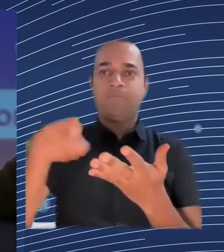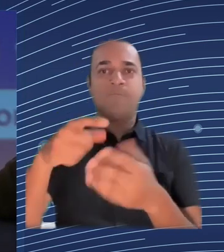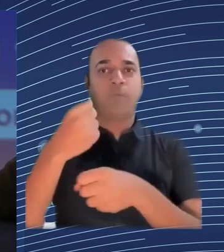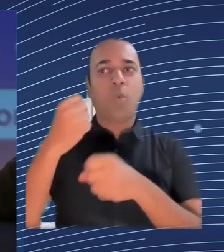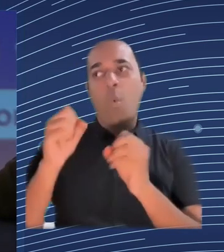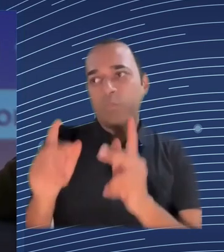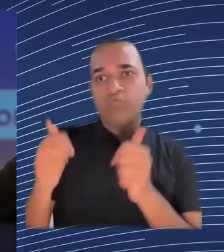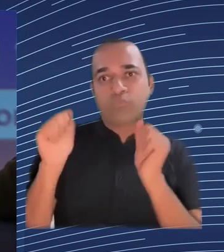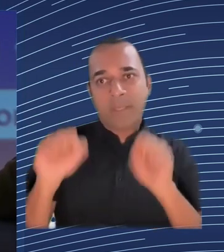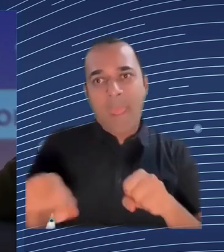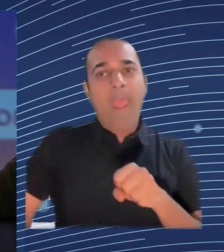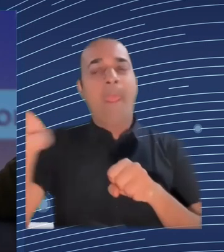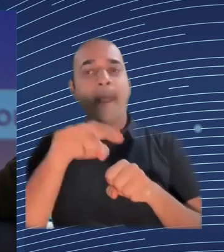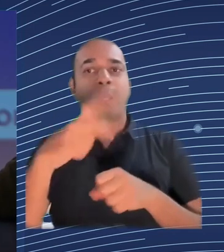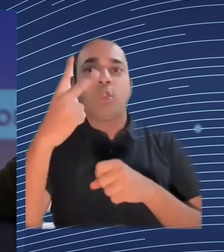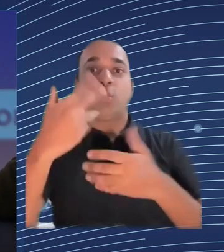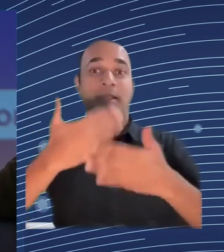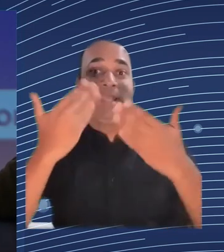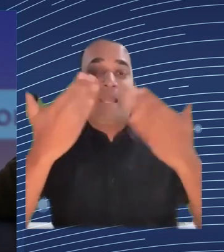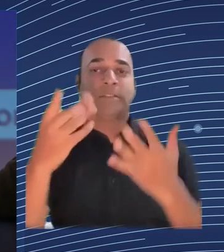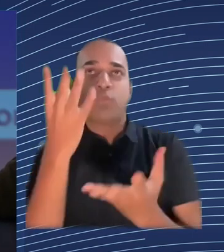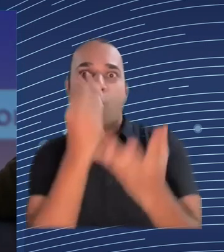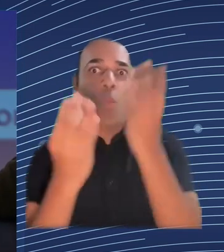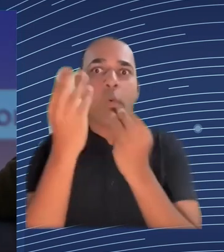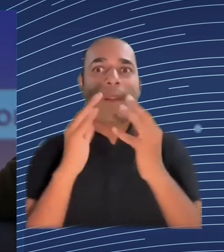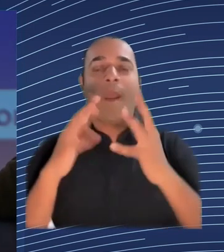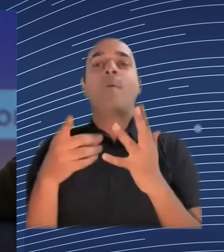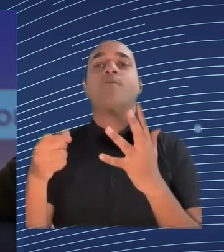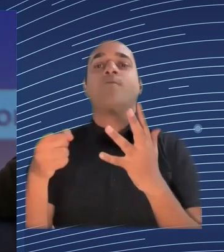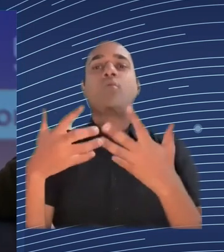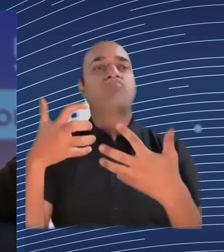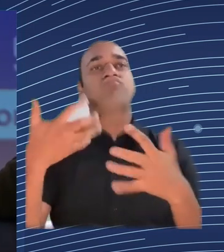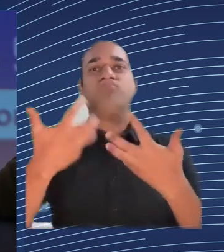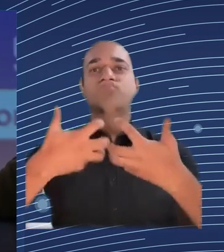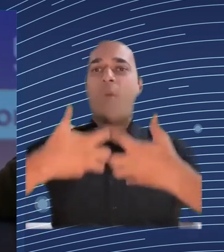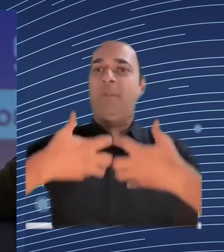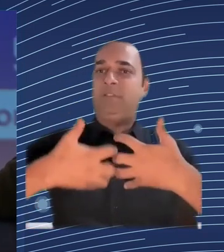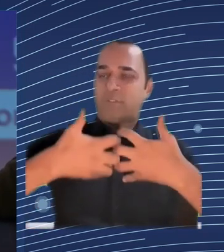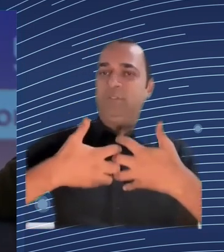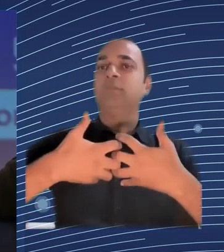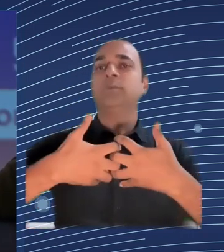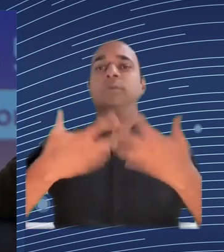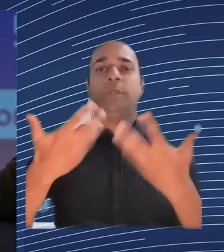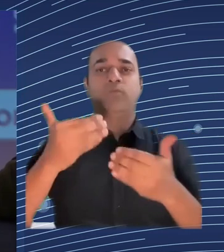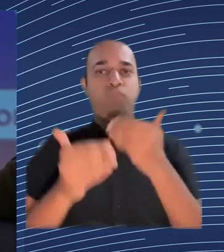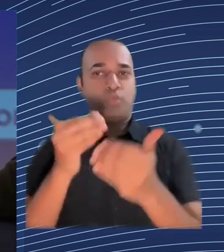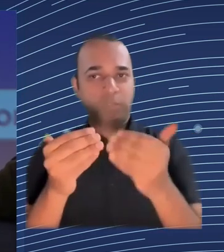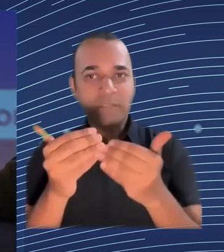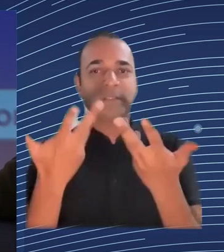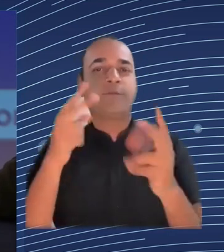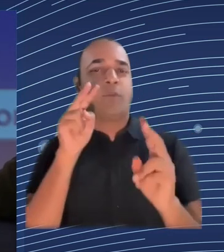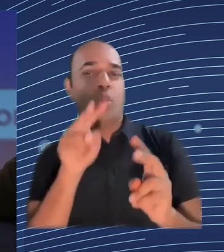how your work gets done you look at opportunities for things like repetitive work, high volume work, rule-based work